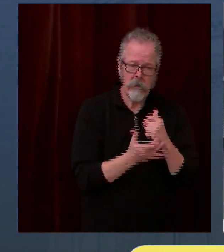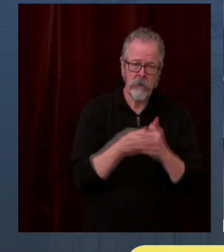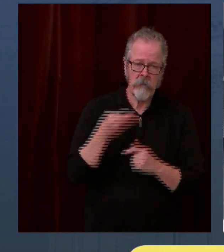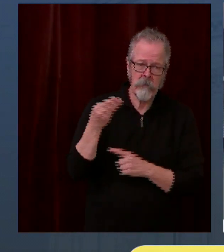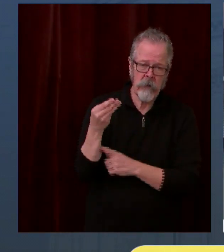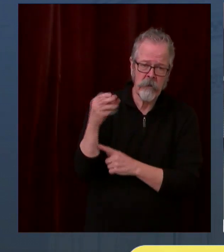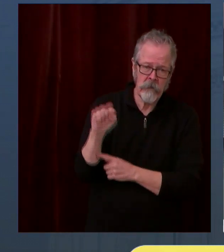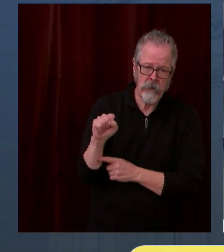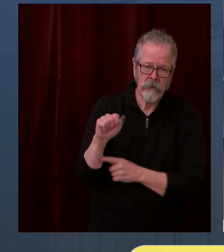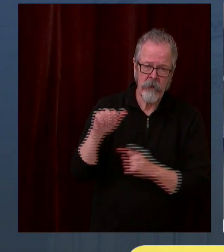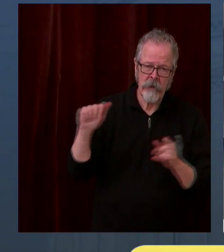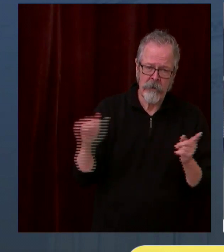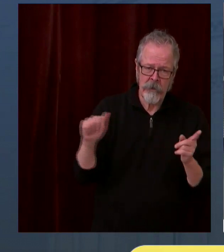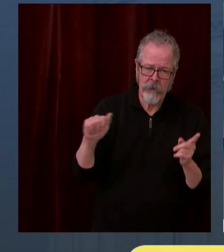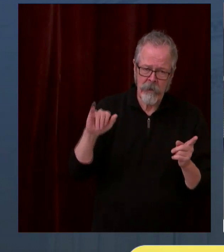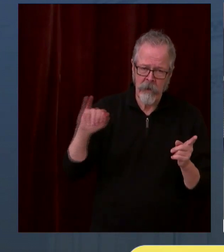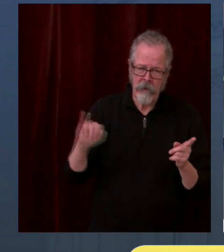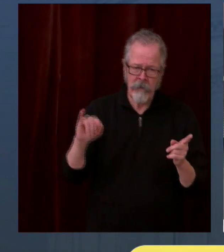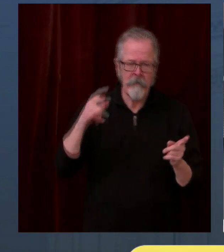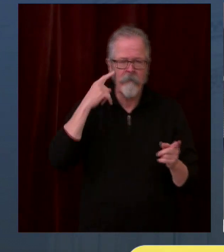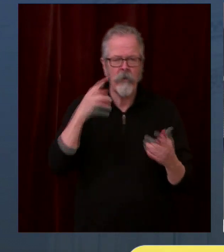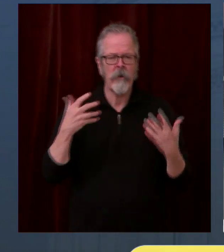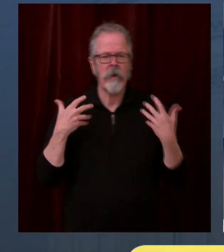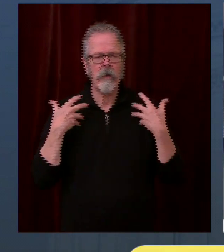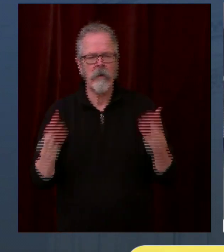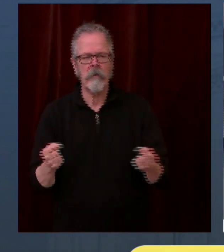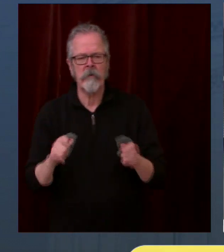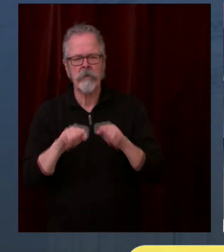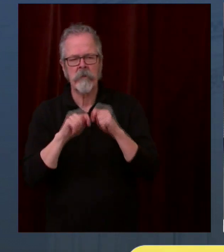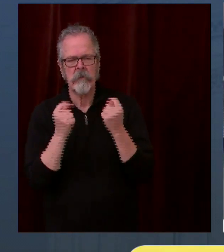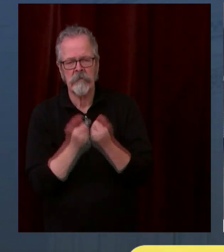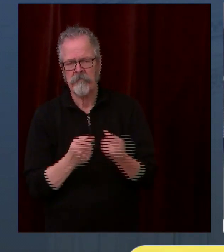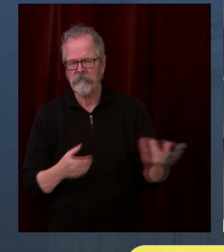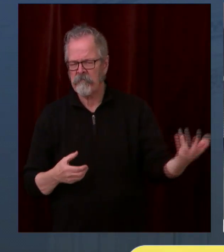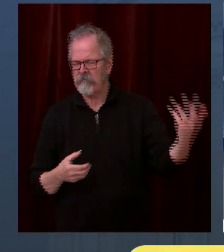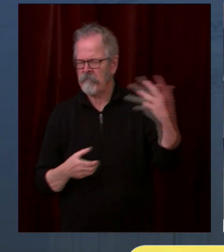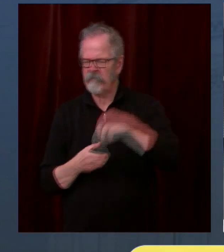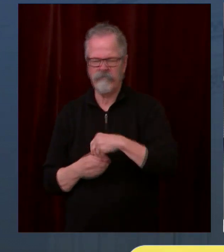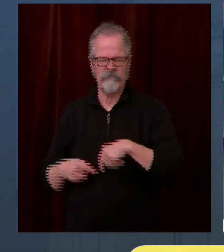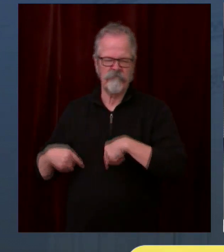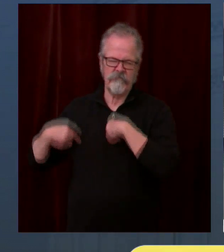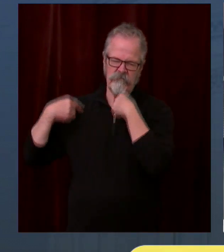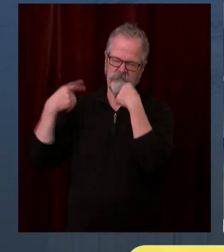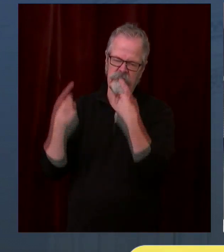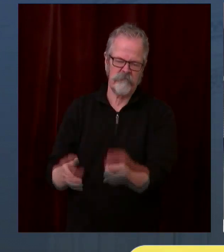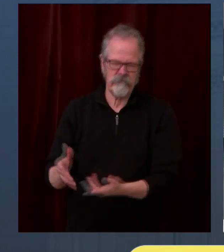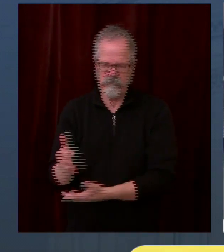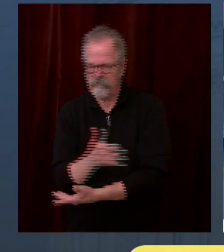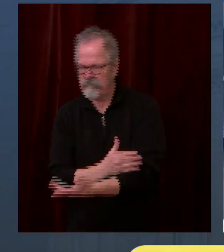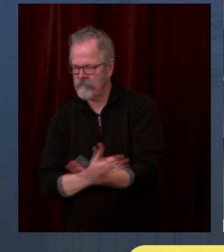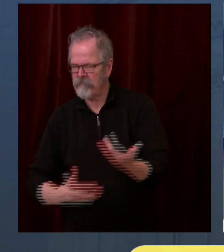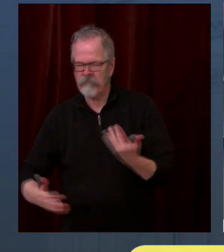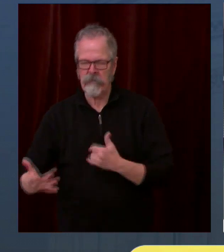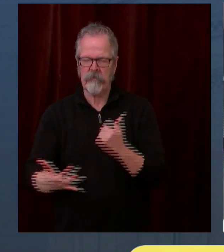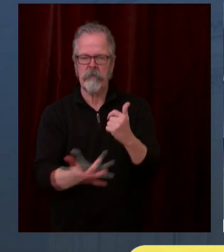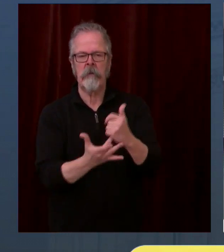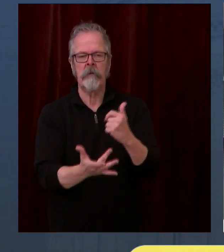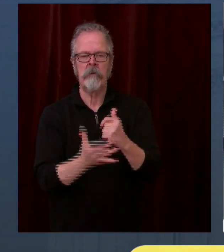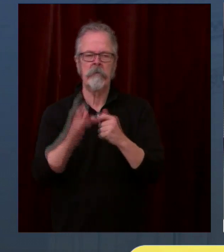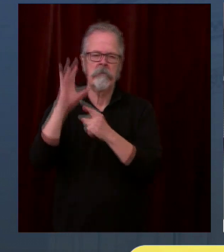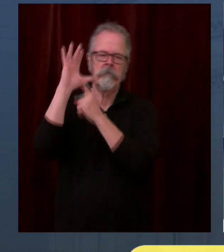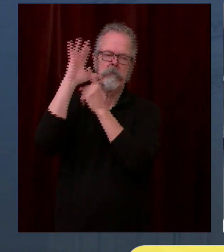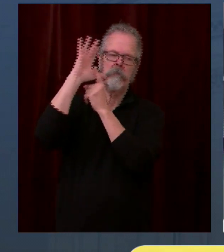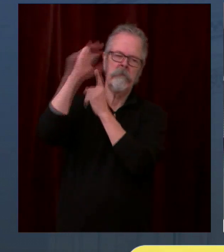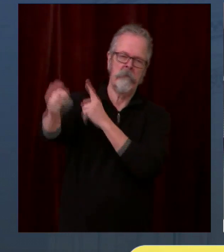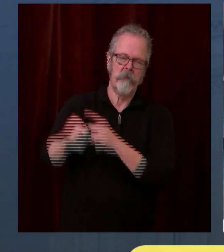But what you can tell from some of the other questions is that basically every step in the distribution process does rely